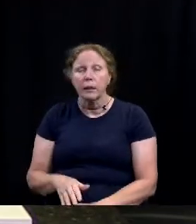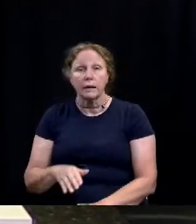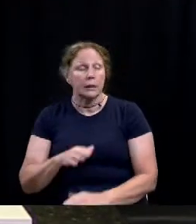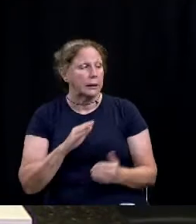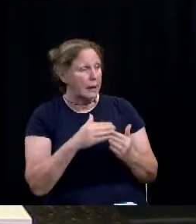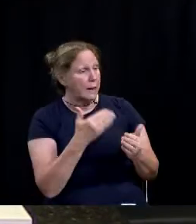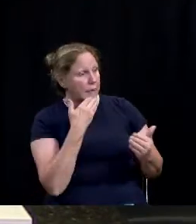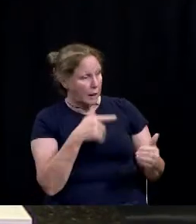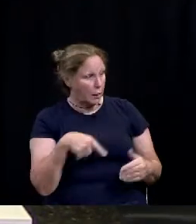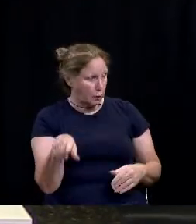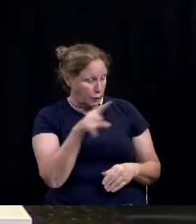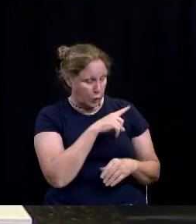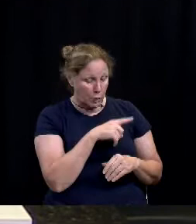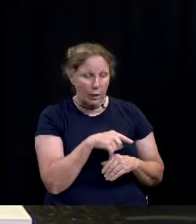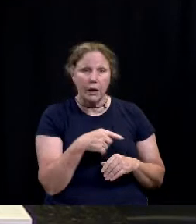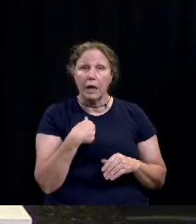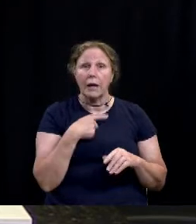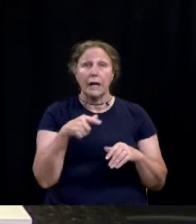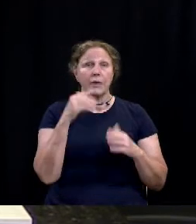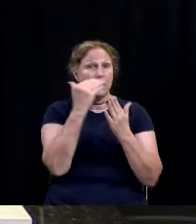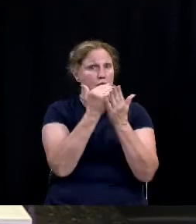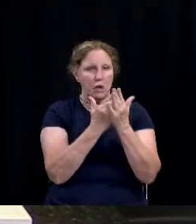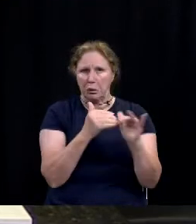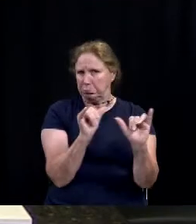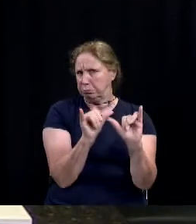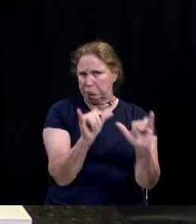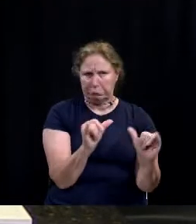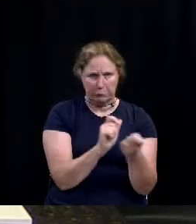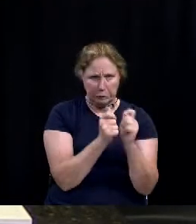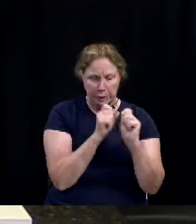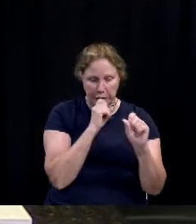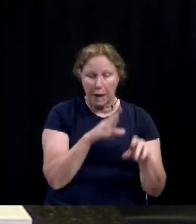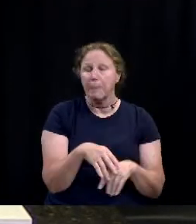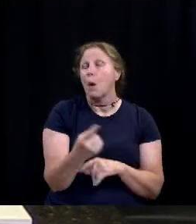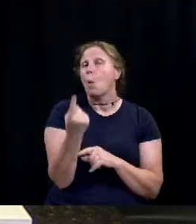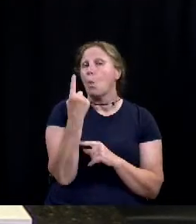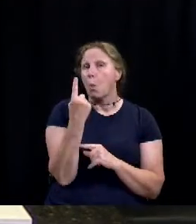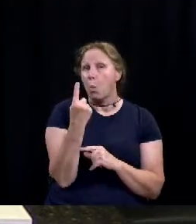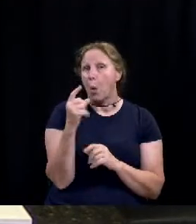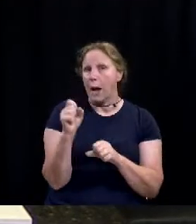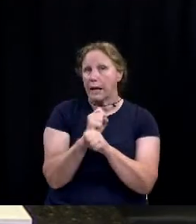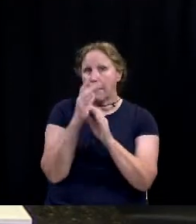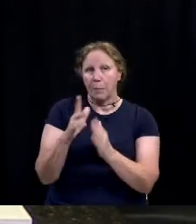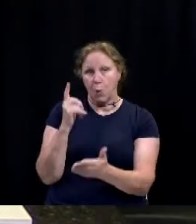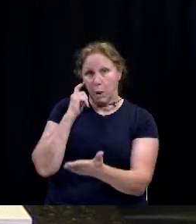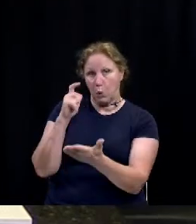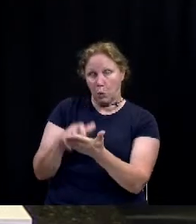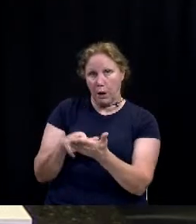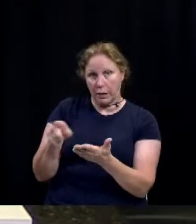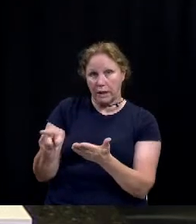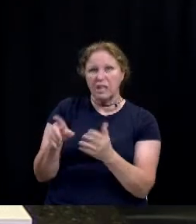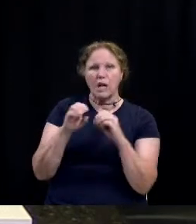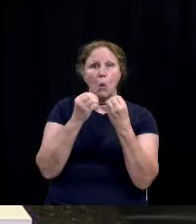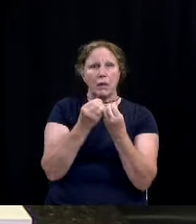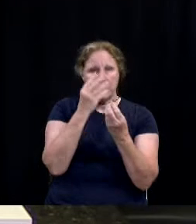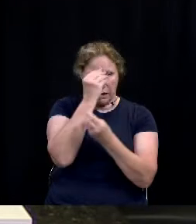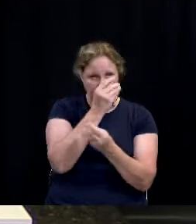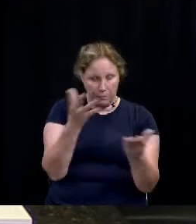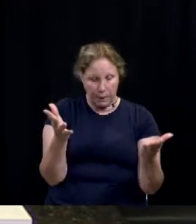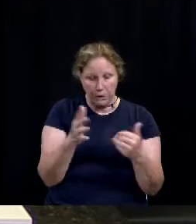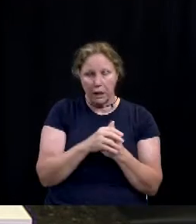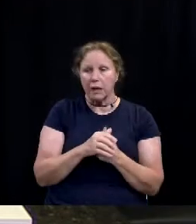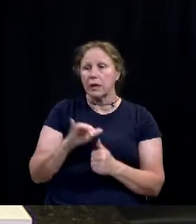afternoon to each of you. We don't have any changes to the agenda today. I do have one employee recognition and organizational update, and I'd like